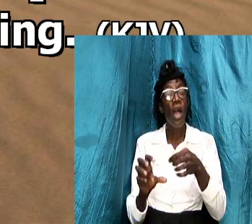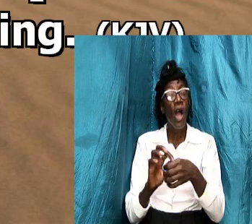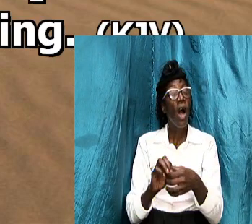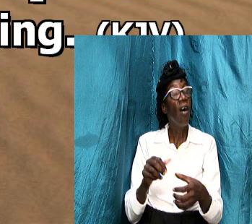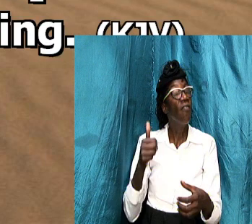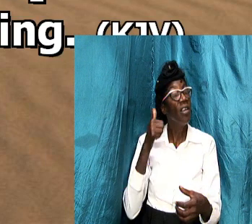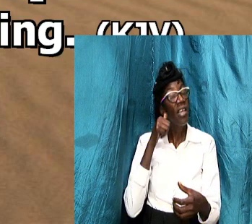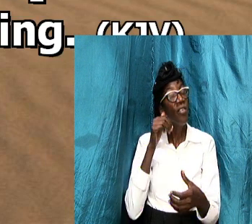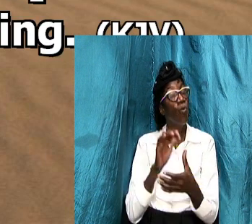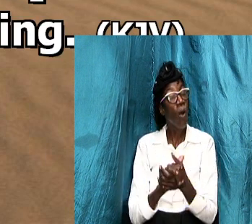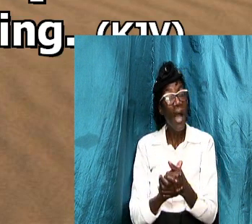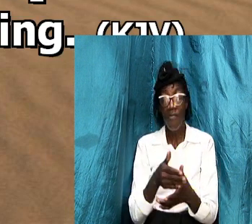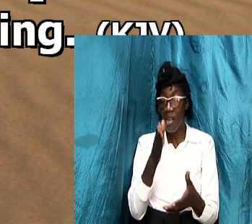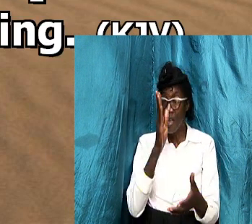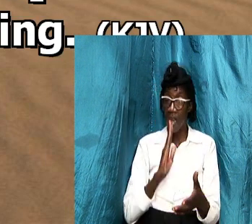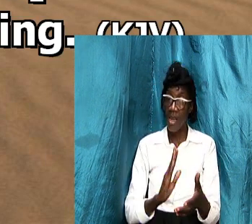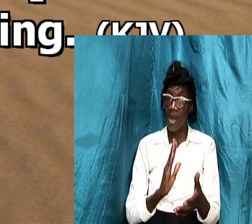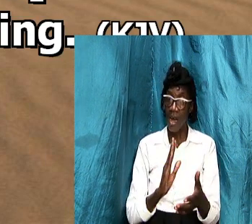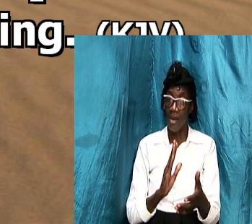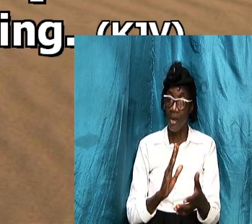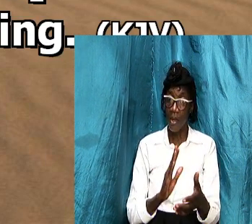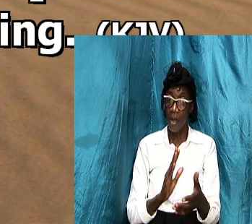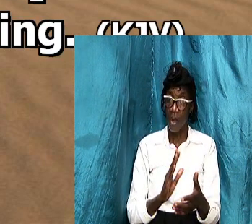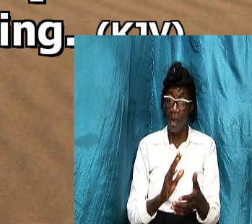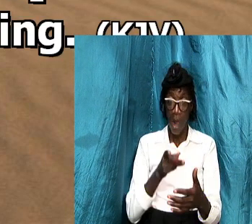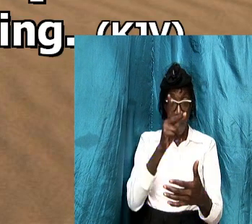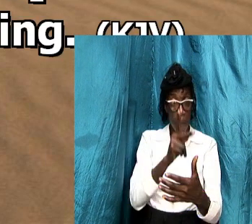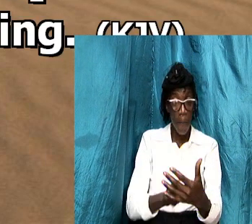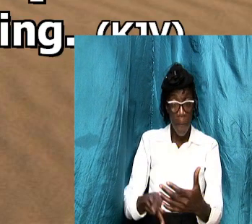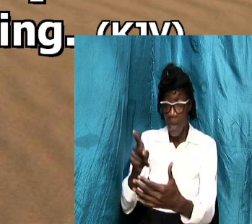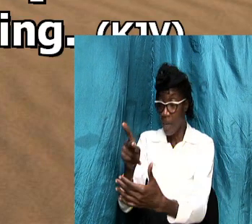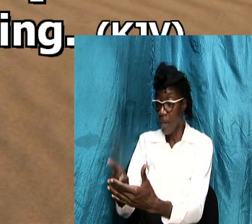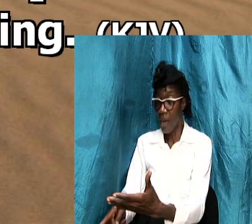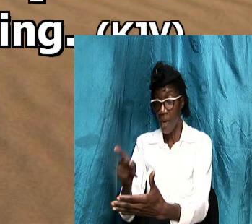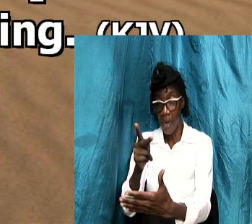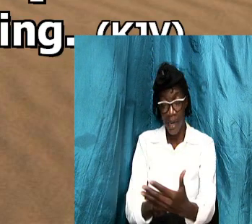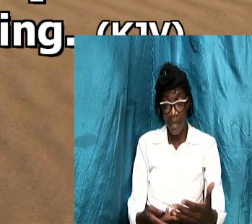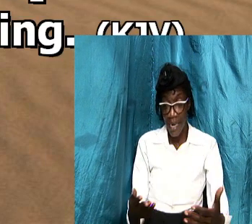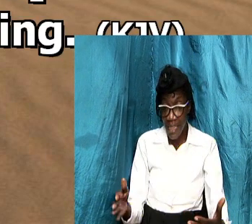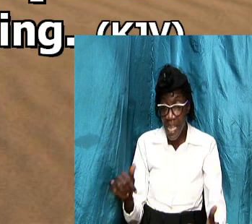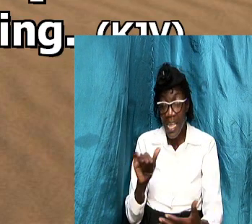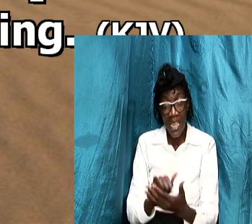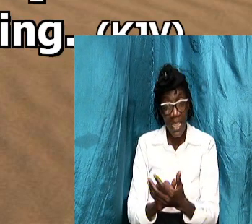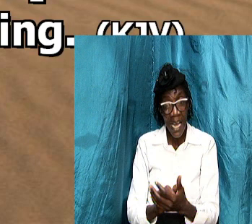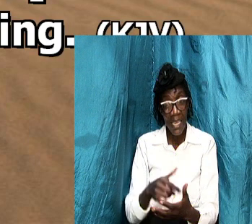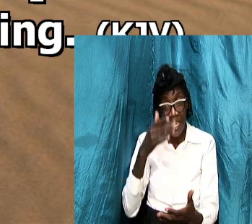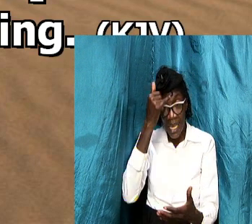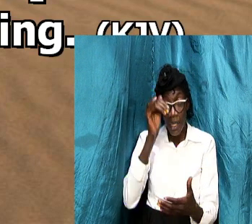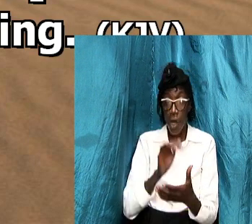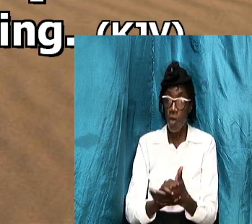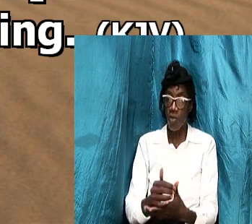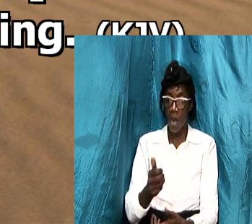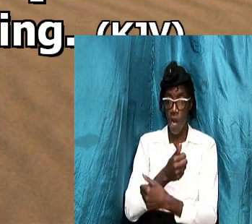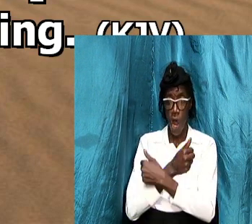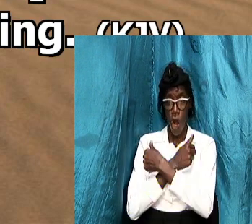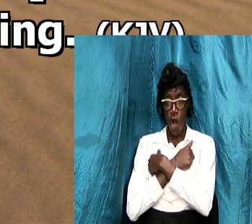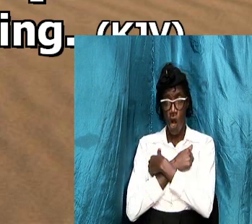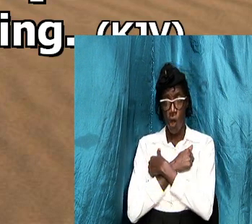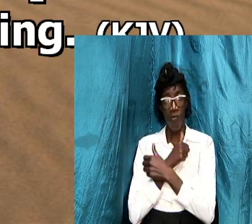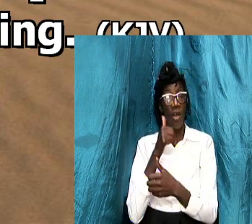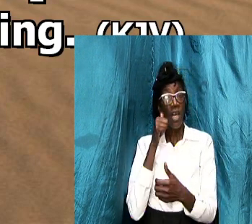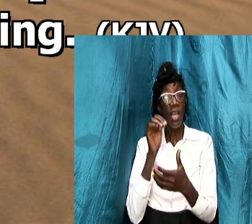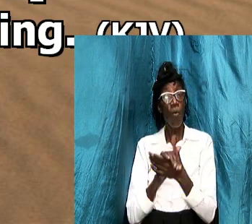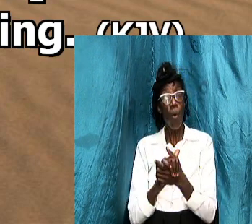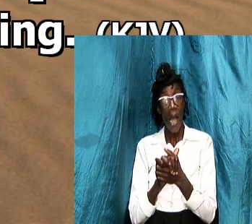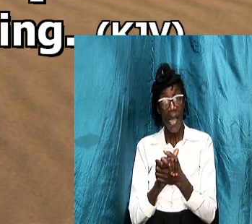wife and god sectionalize the thing in such a way that the husband must love the wife as christ loved the